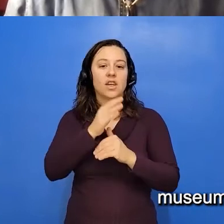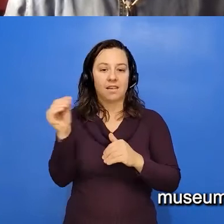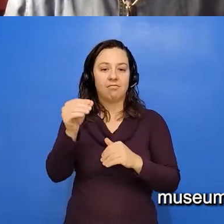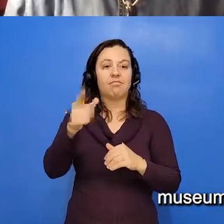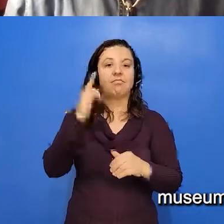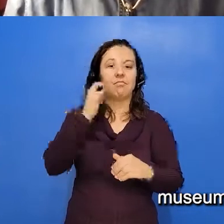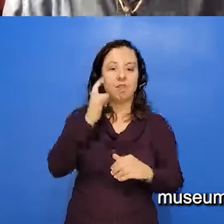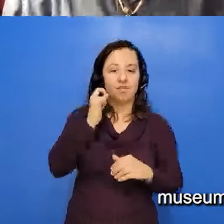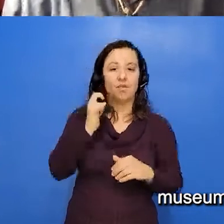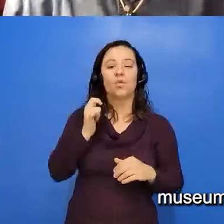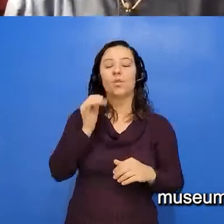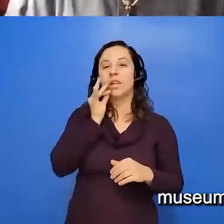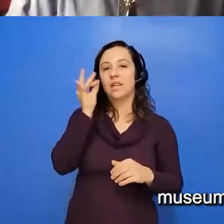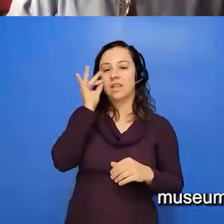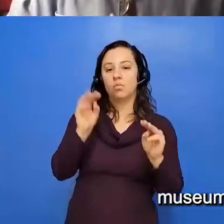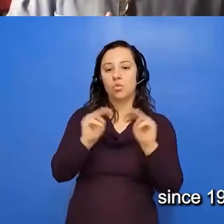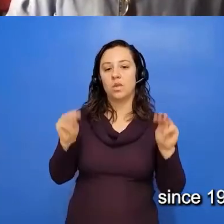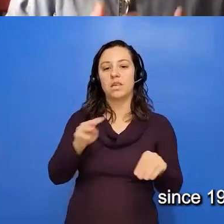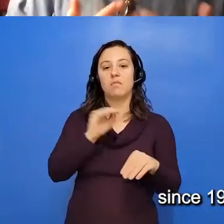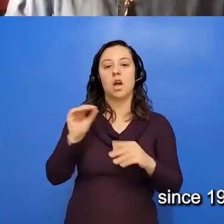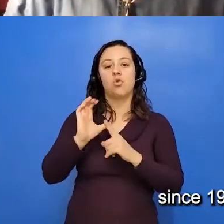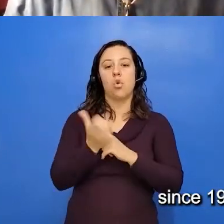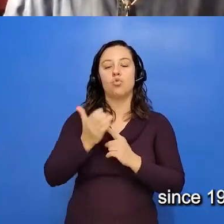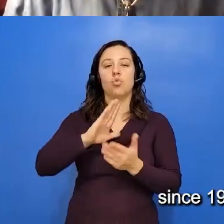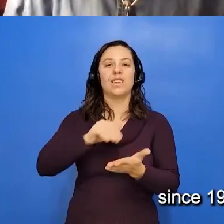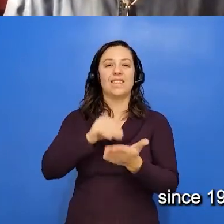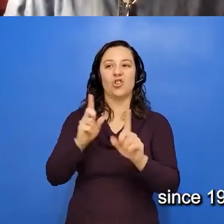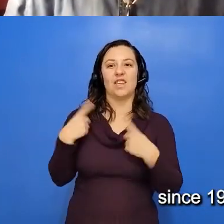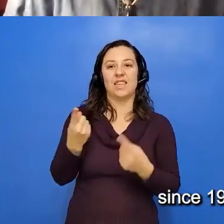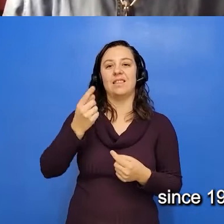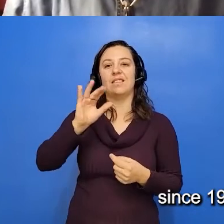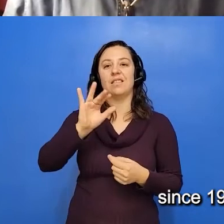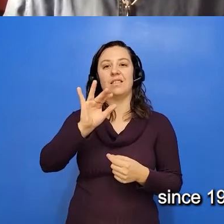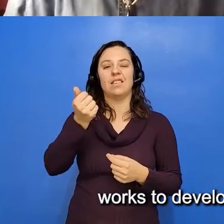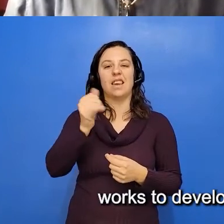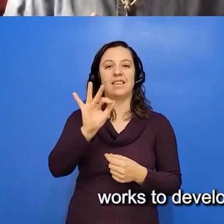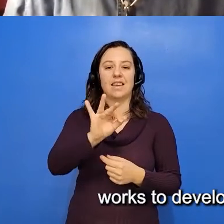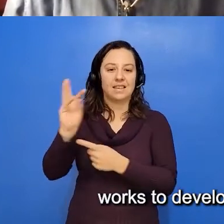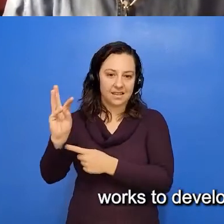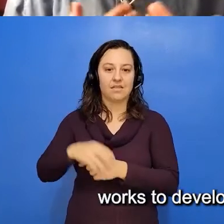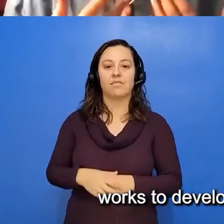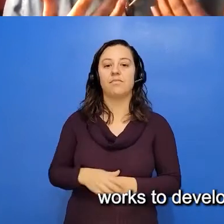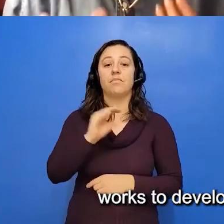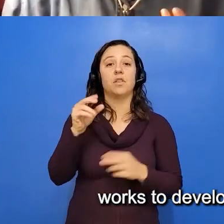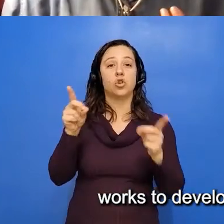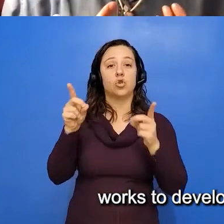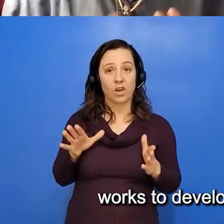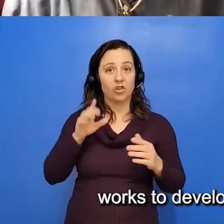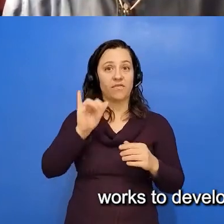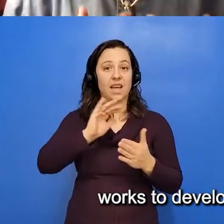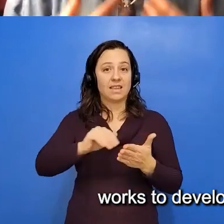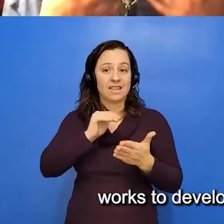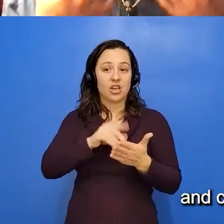since 1996, as I said. And as the director of the California Indian Museum and Culture Center, she works to develop